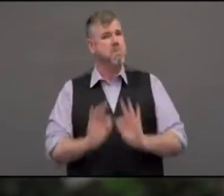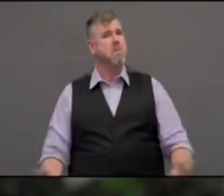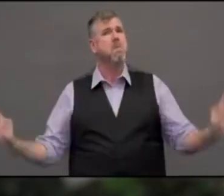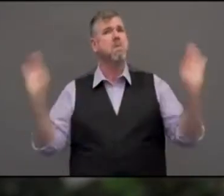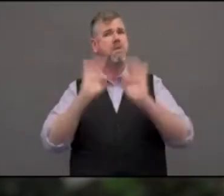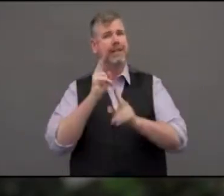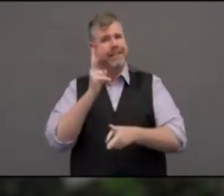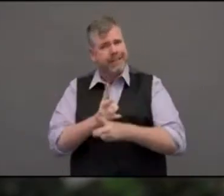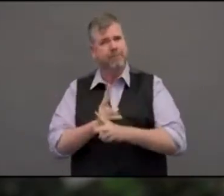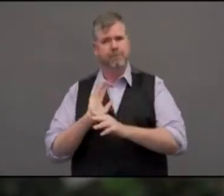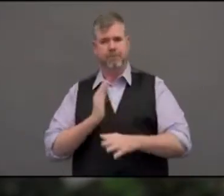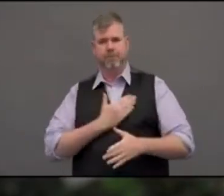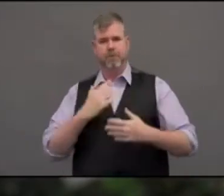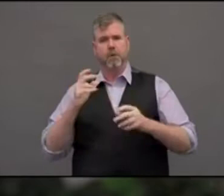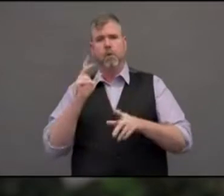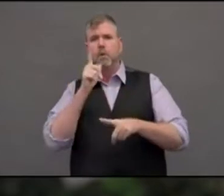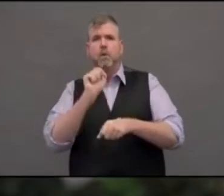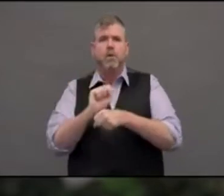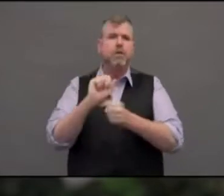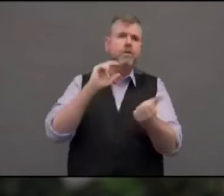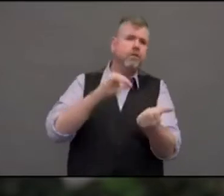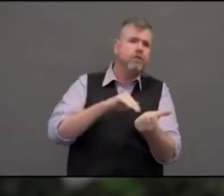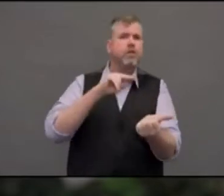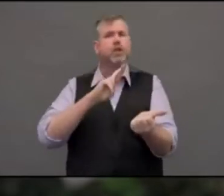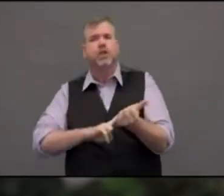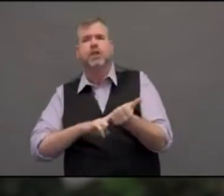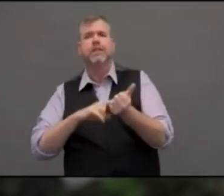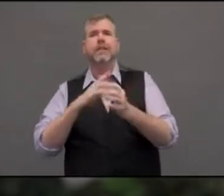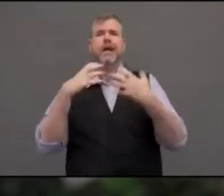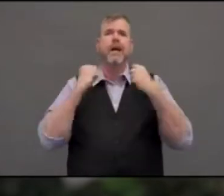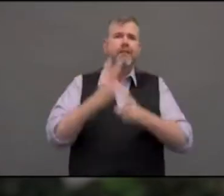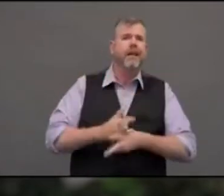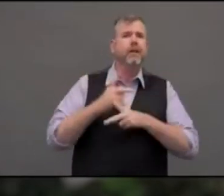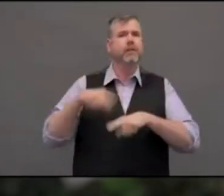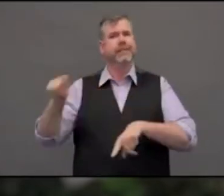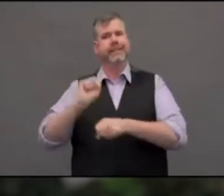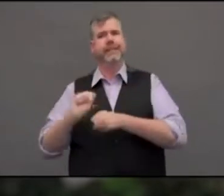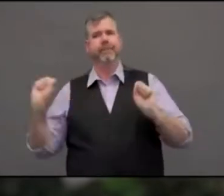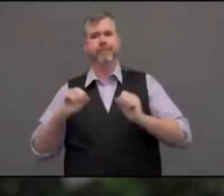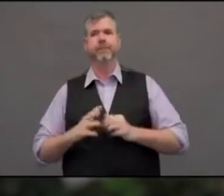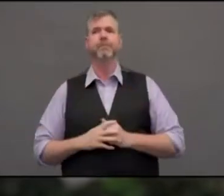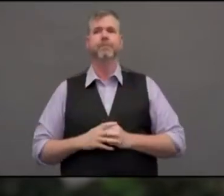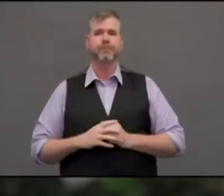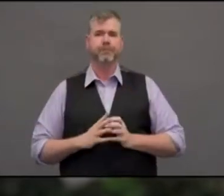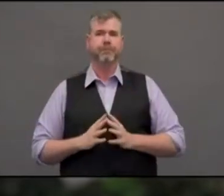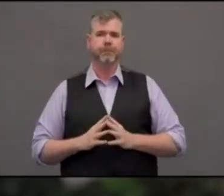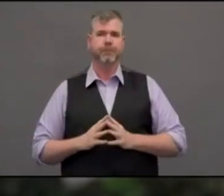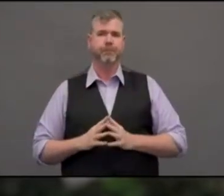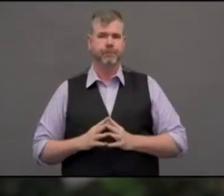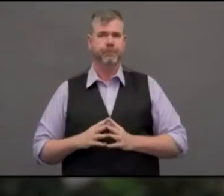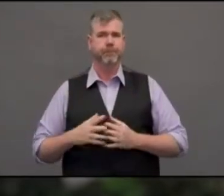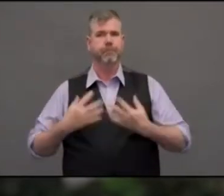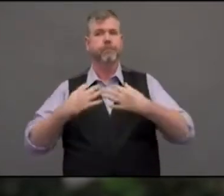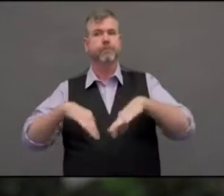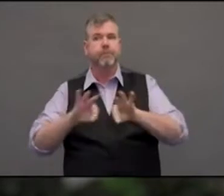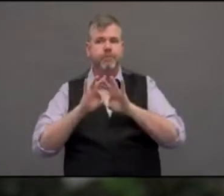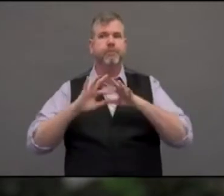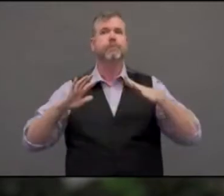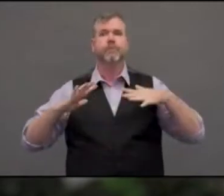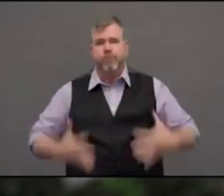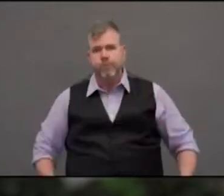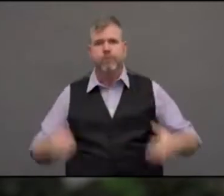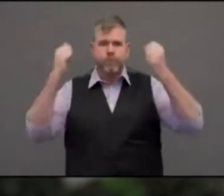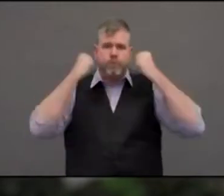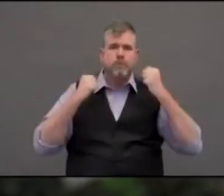to be able to have available proper PPE equipment for our team. In that